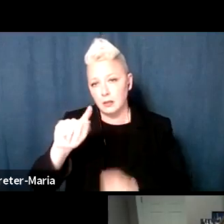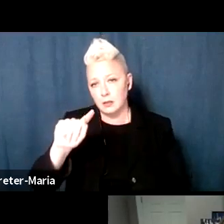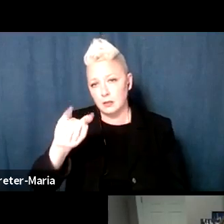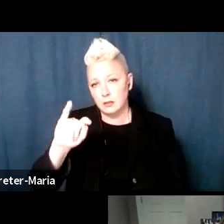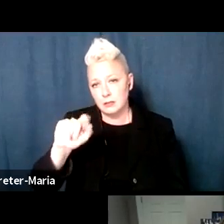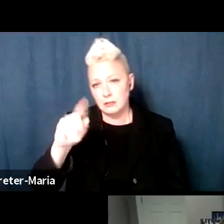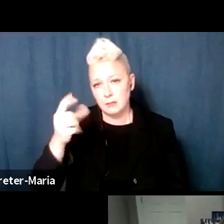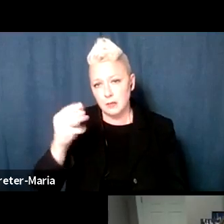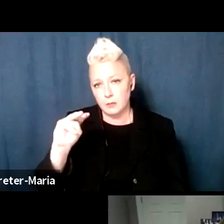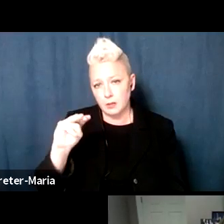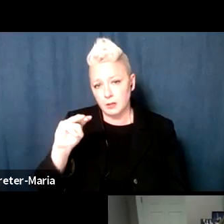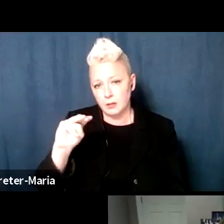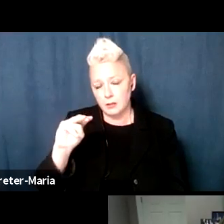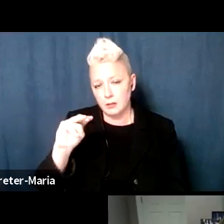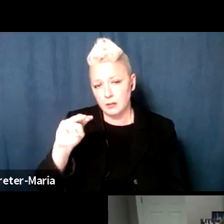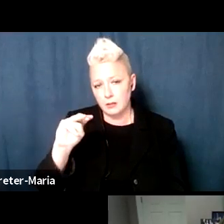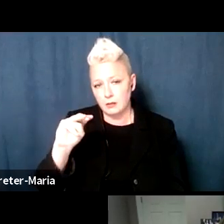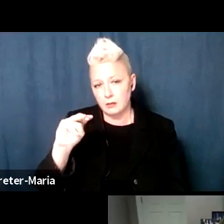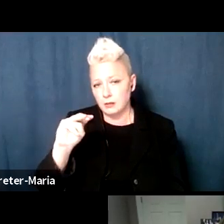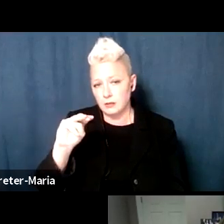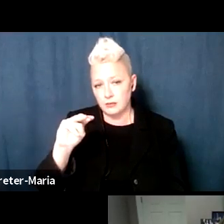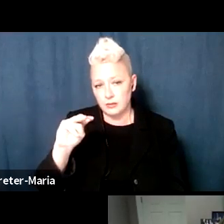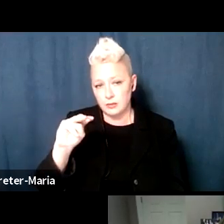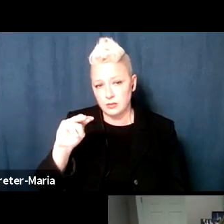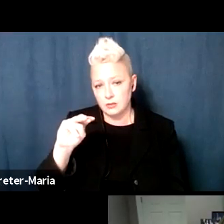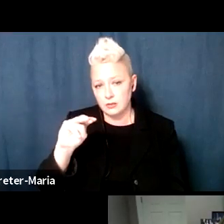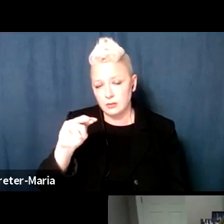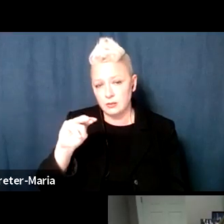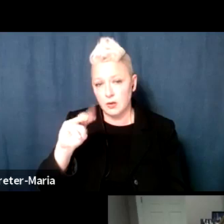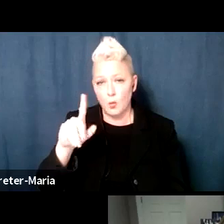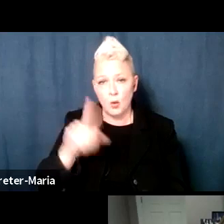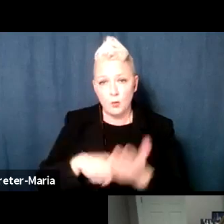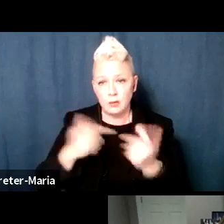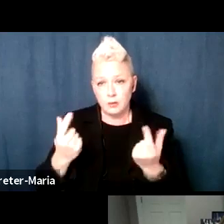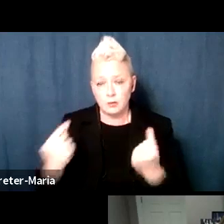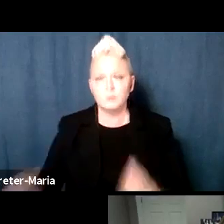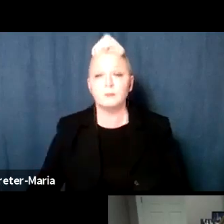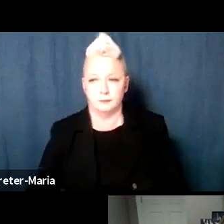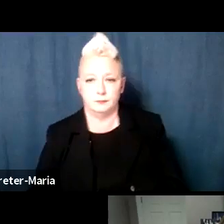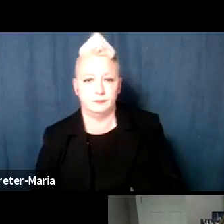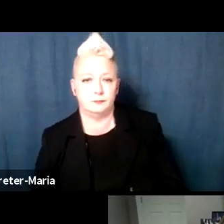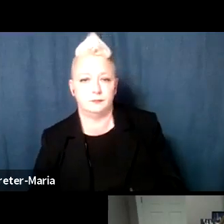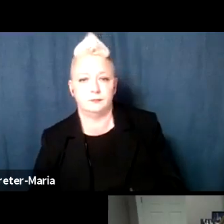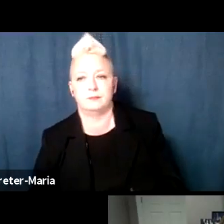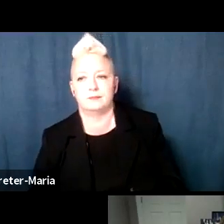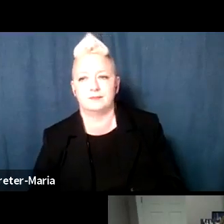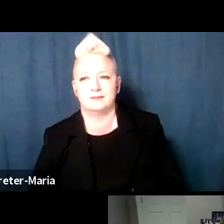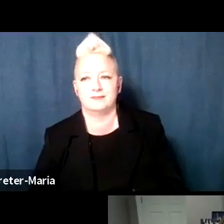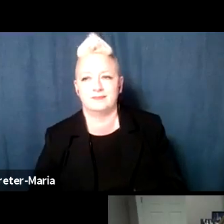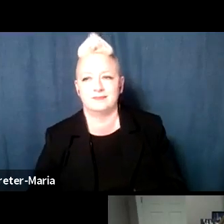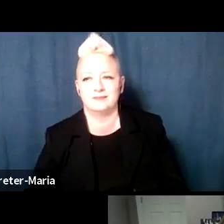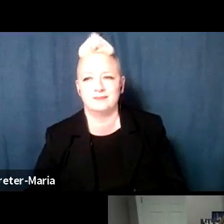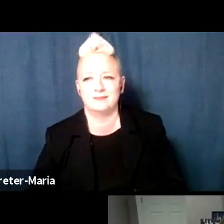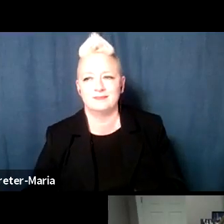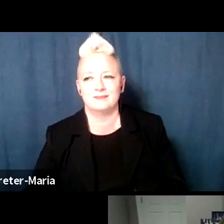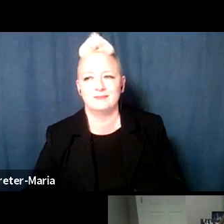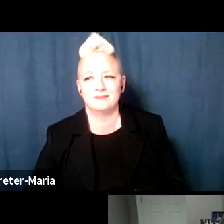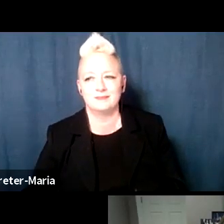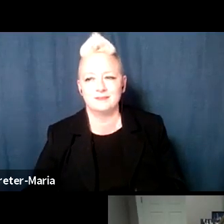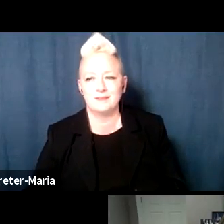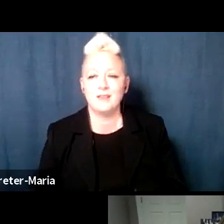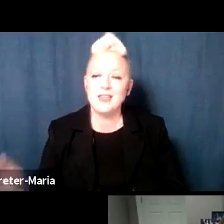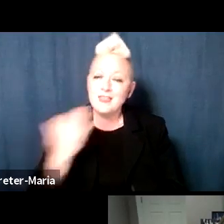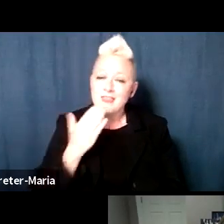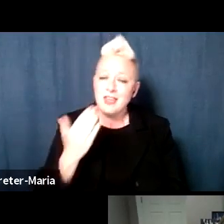and the evidence of what we can and should do. Thank you so much, Senator Mayer, and really